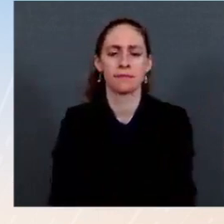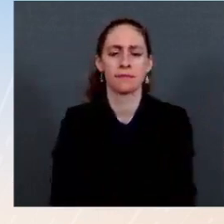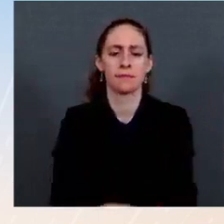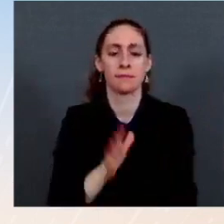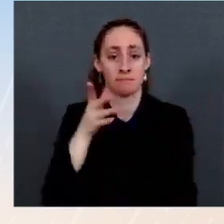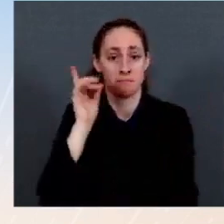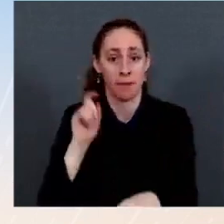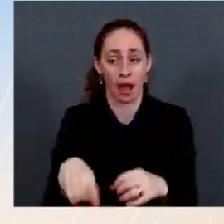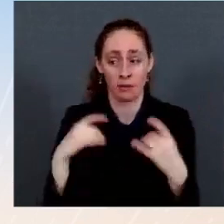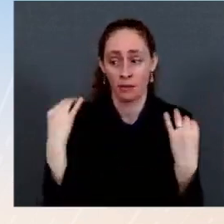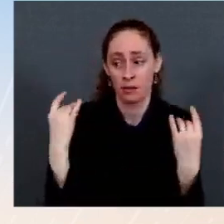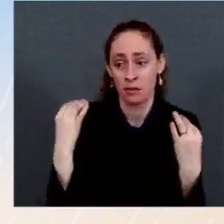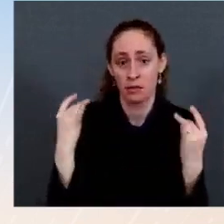communities as they're going through this difficult time.